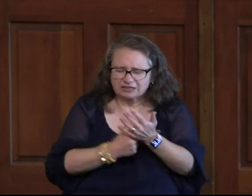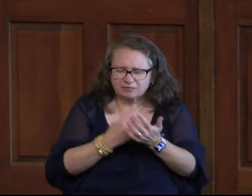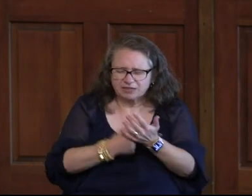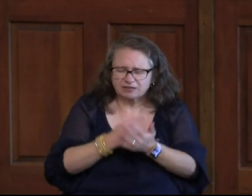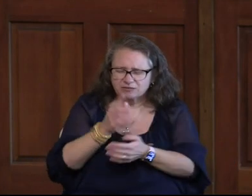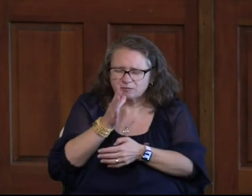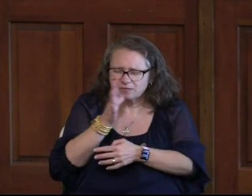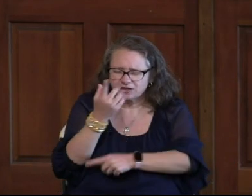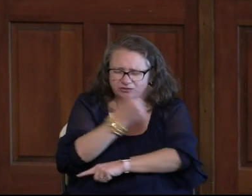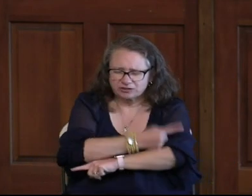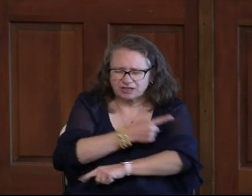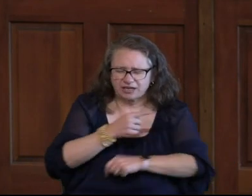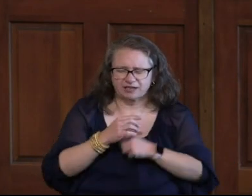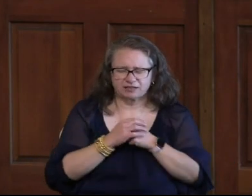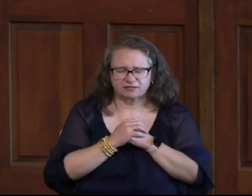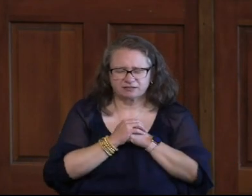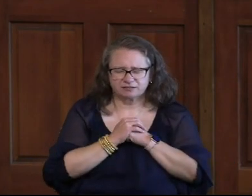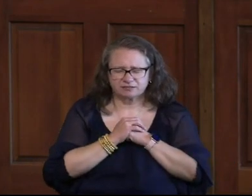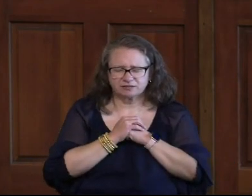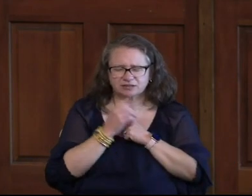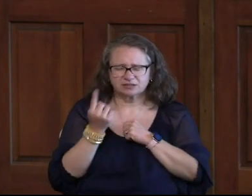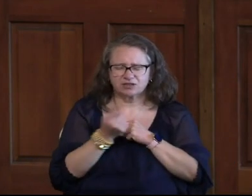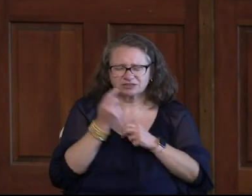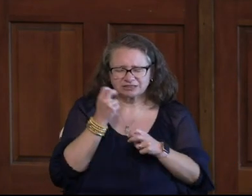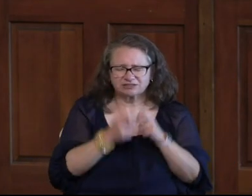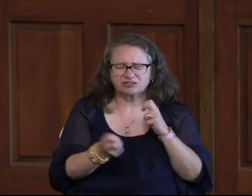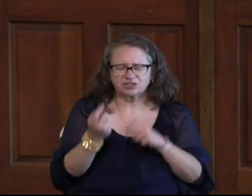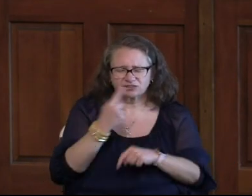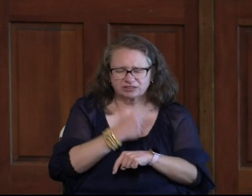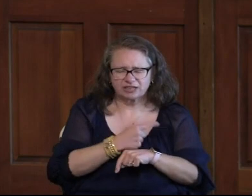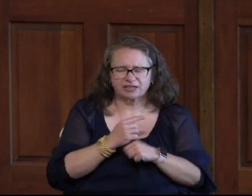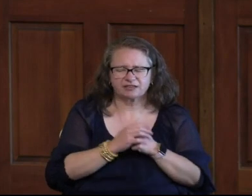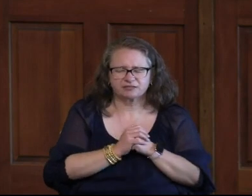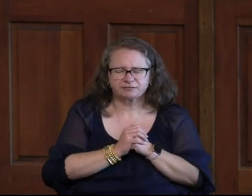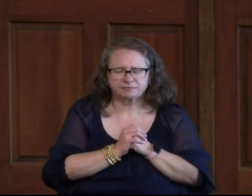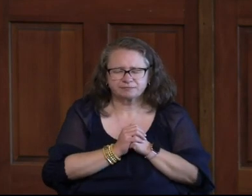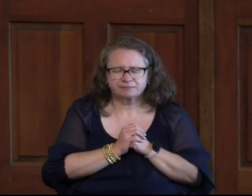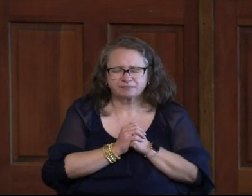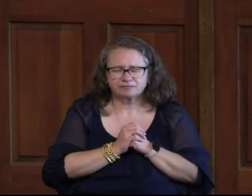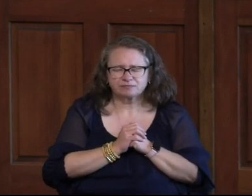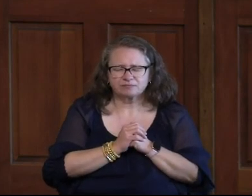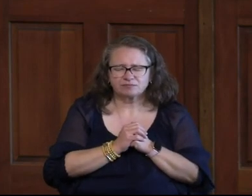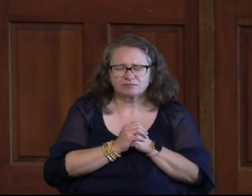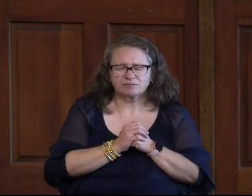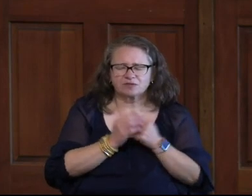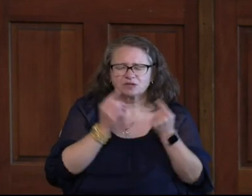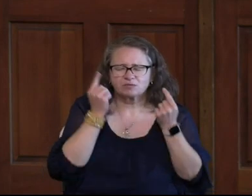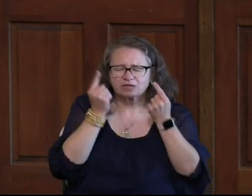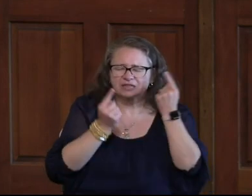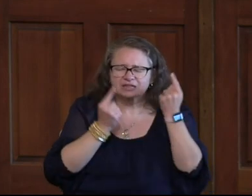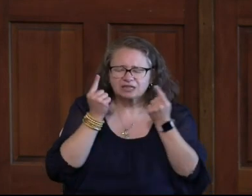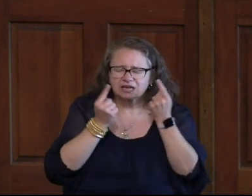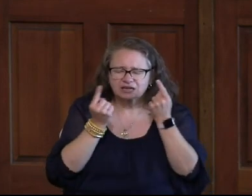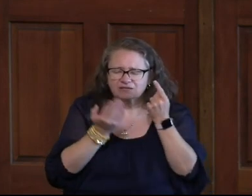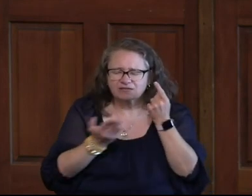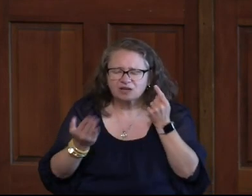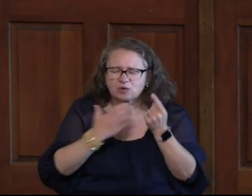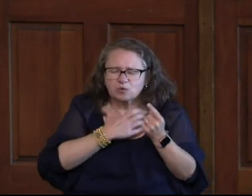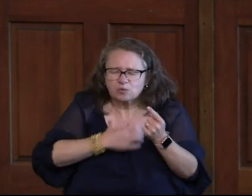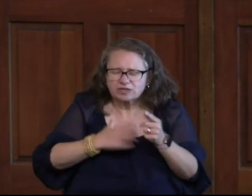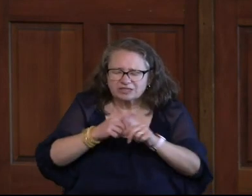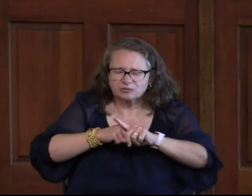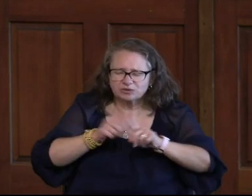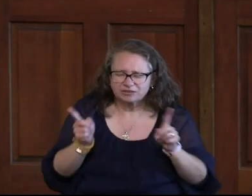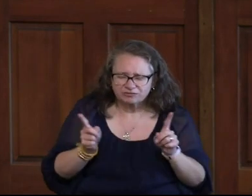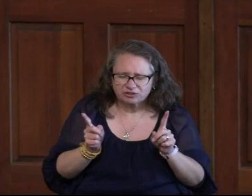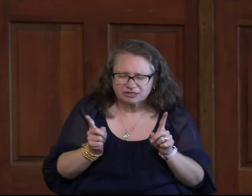on a mother's day. It's always a difficult day. We think of things that we wish were